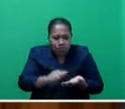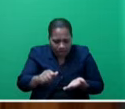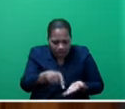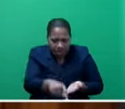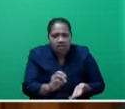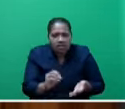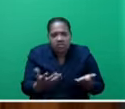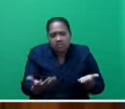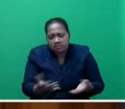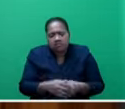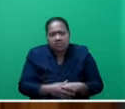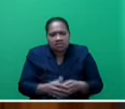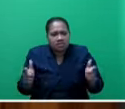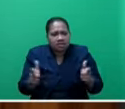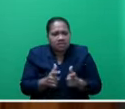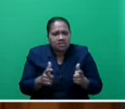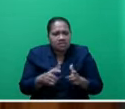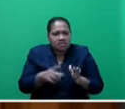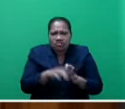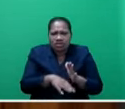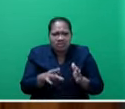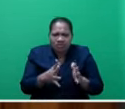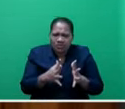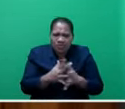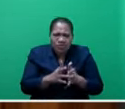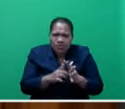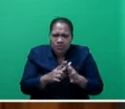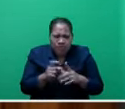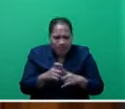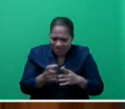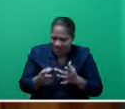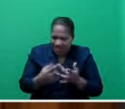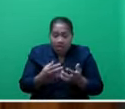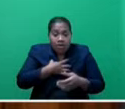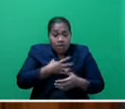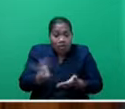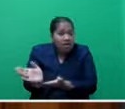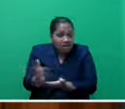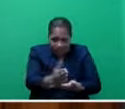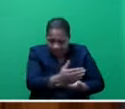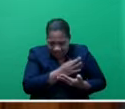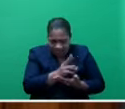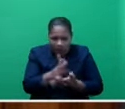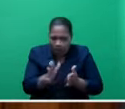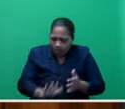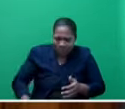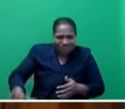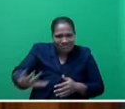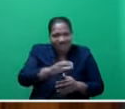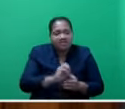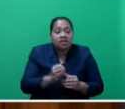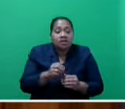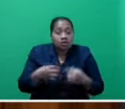less chance for weeds, which means less weedicide and other chemicals, and more harvest yield per acre. Clothing made